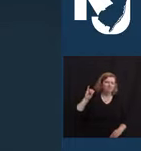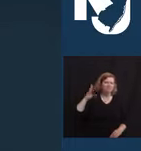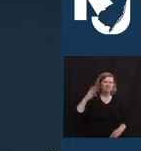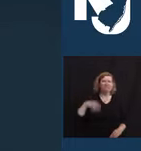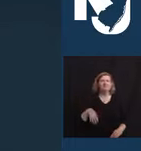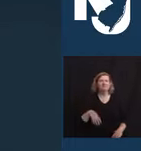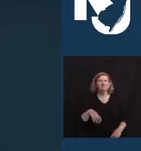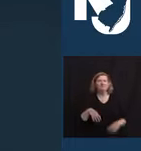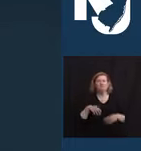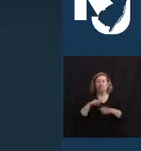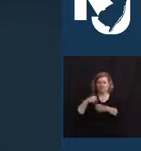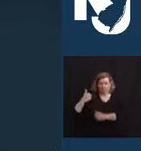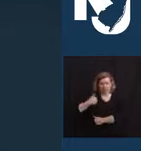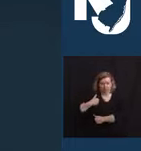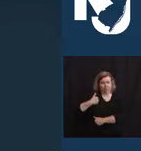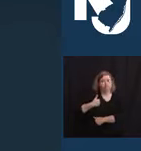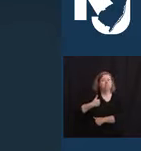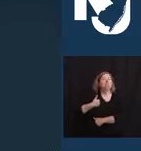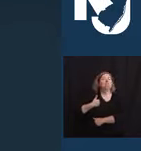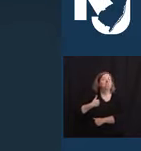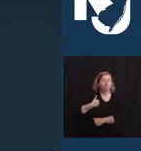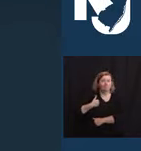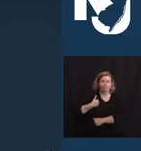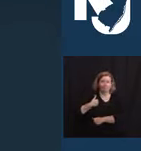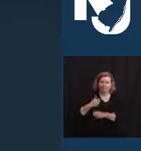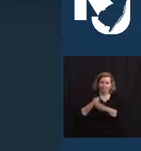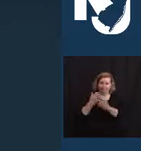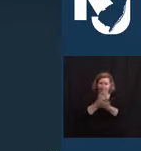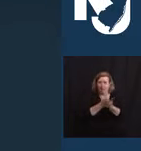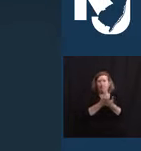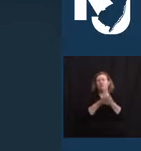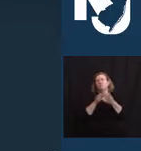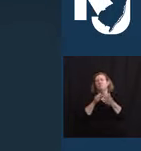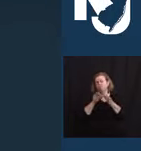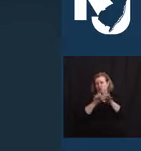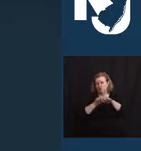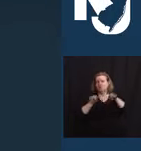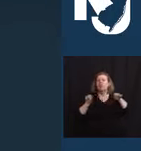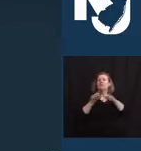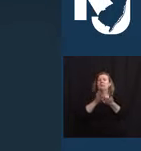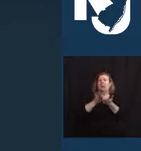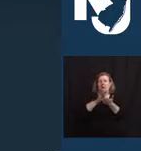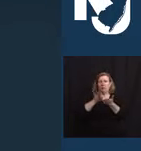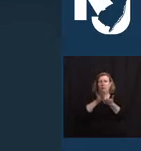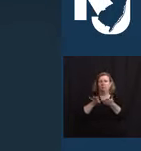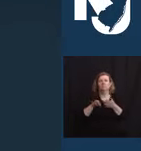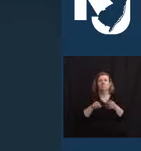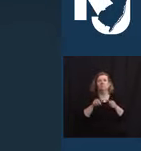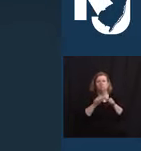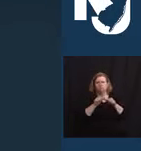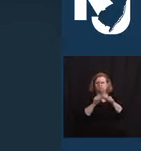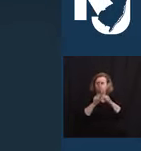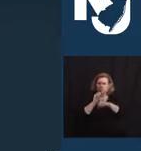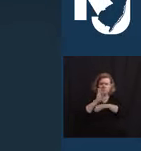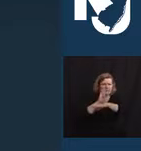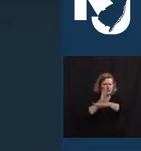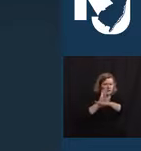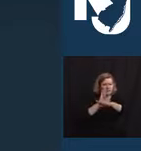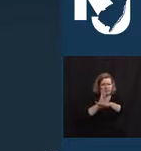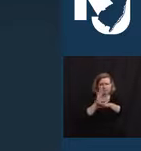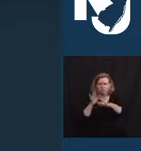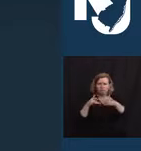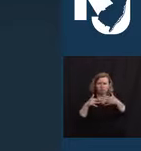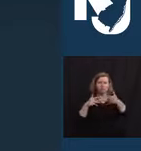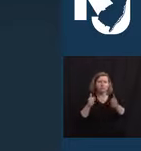.S. Army, Bill earned a degree in accounting and embarked on a career in business that would see him spend the majority of his time at the investment